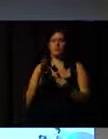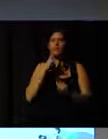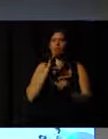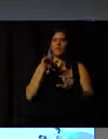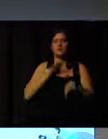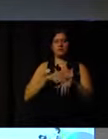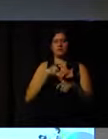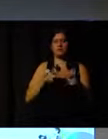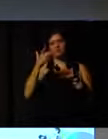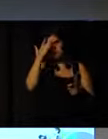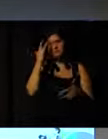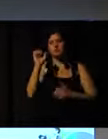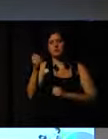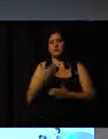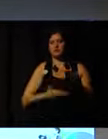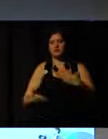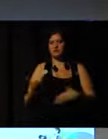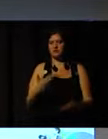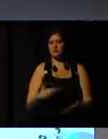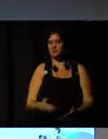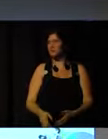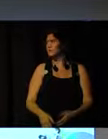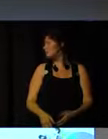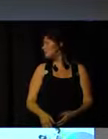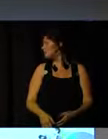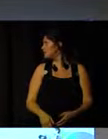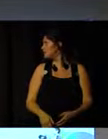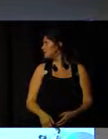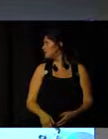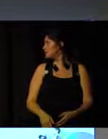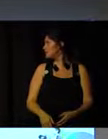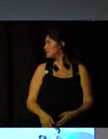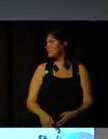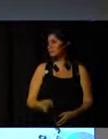there are budgets. It's something a bit crazy.